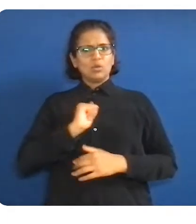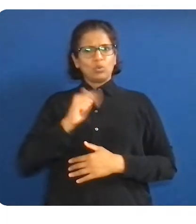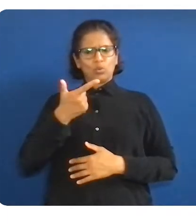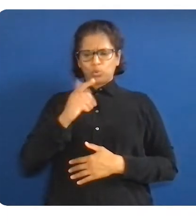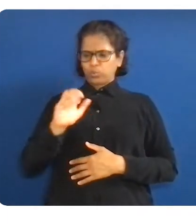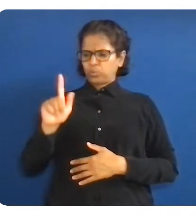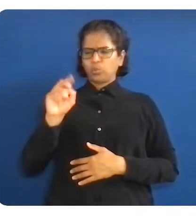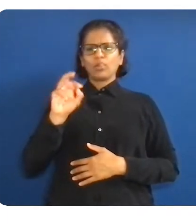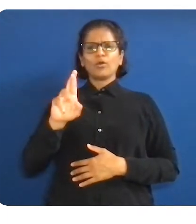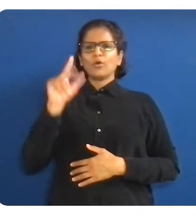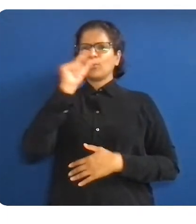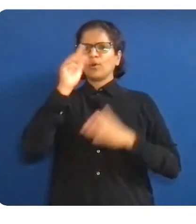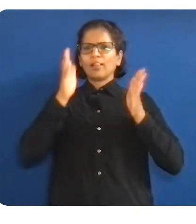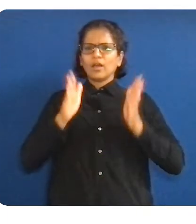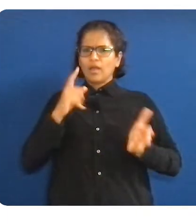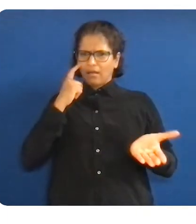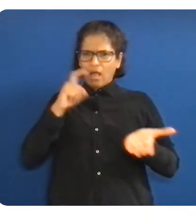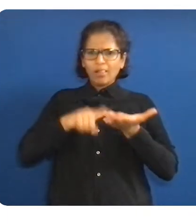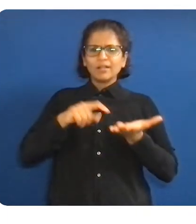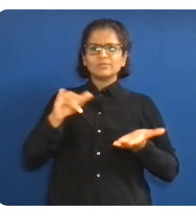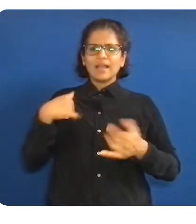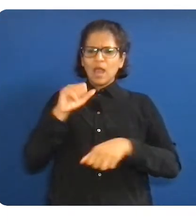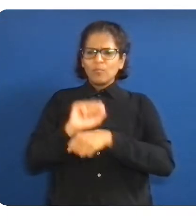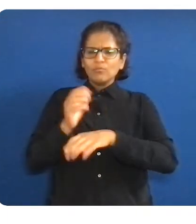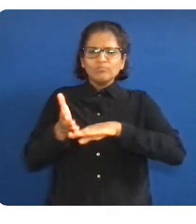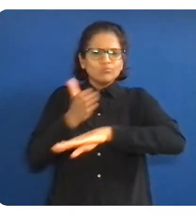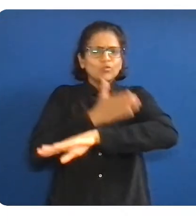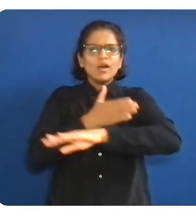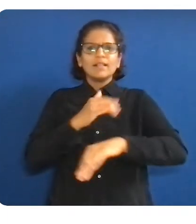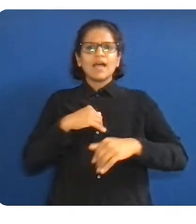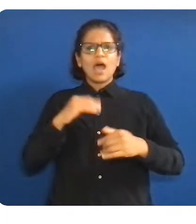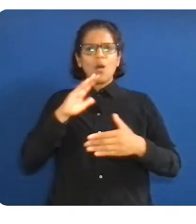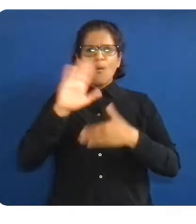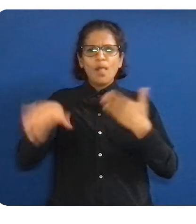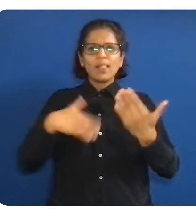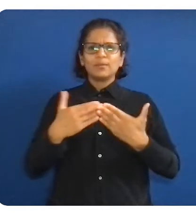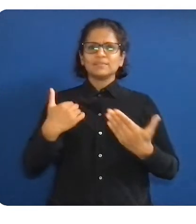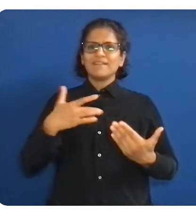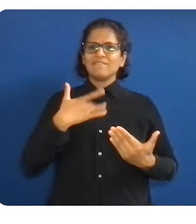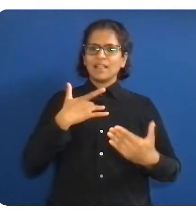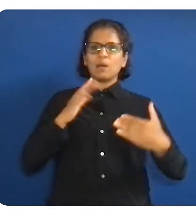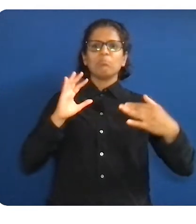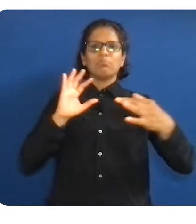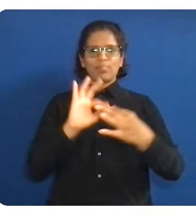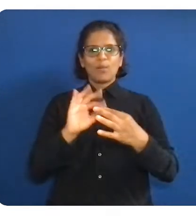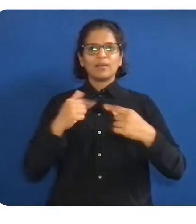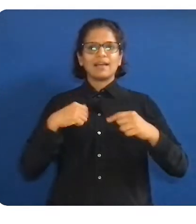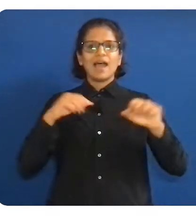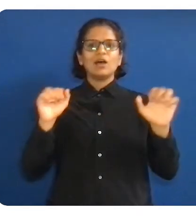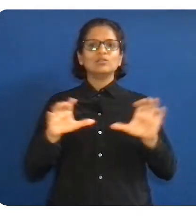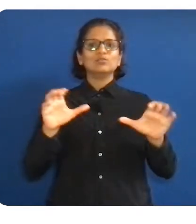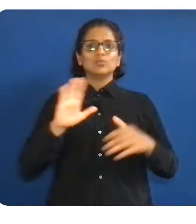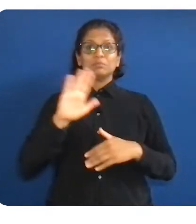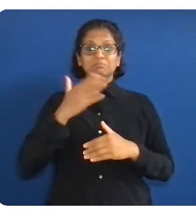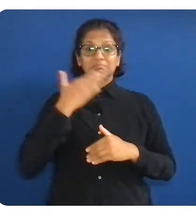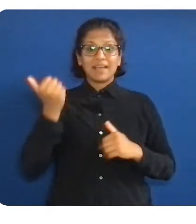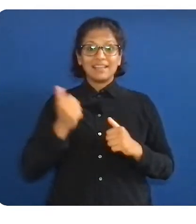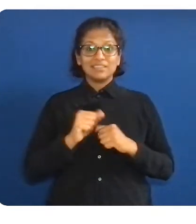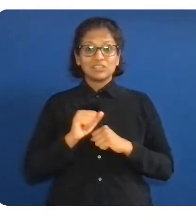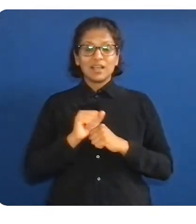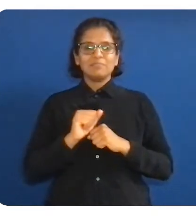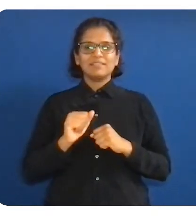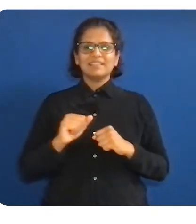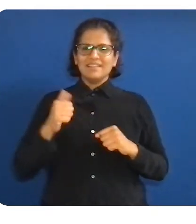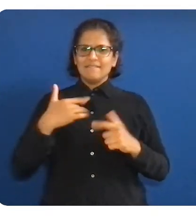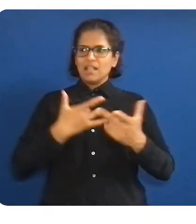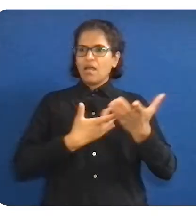by acknowledging where we can do better, and by ensuring everyone feels like they belong, is positioned to